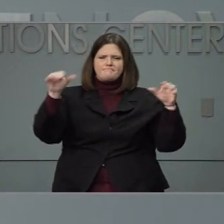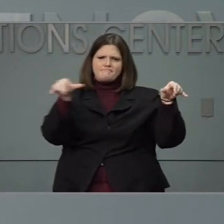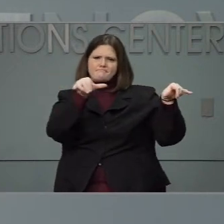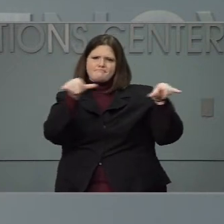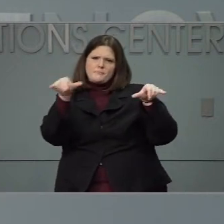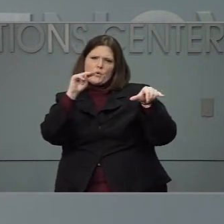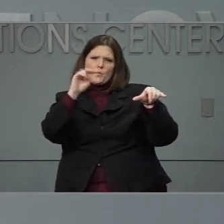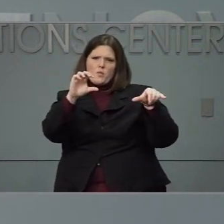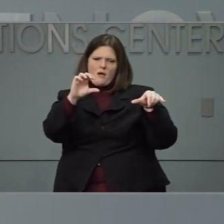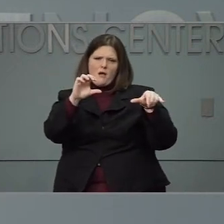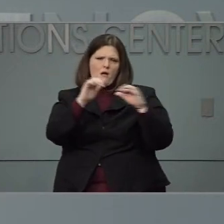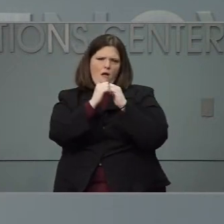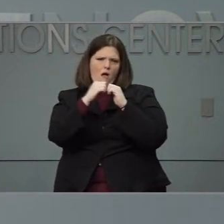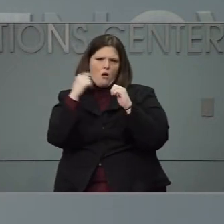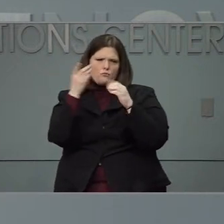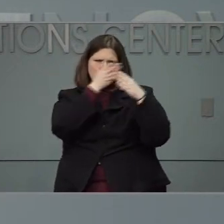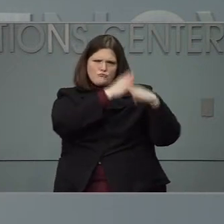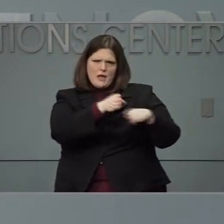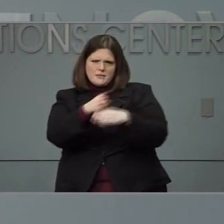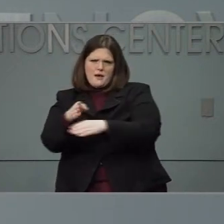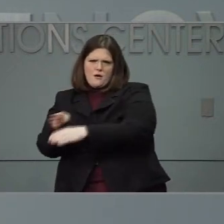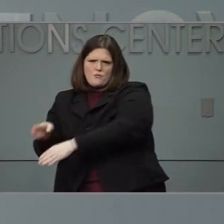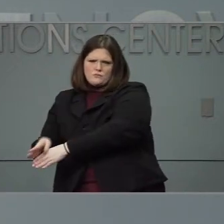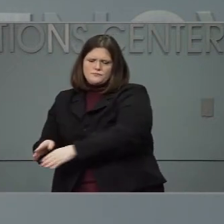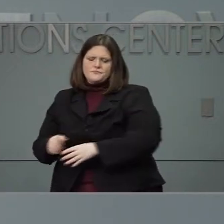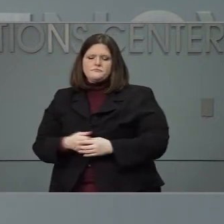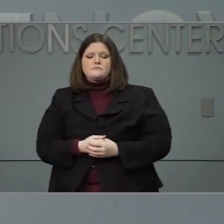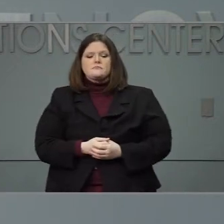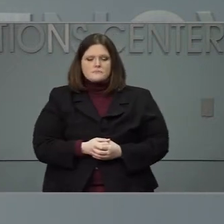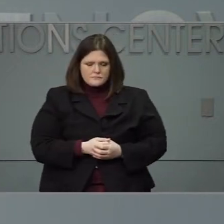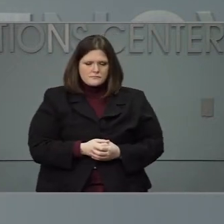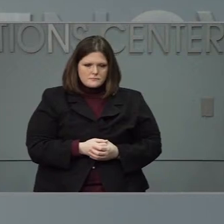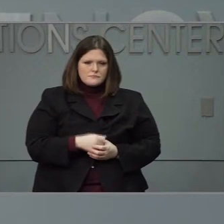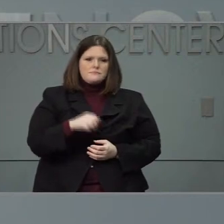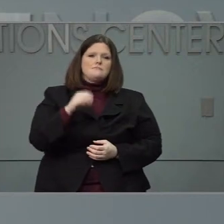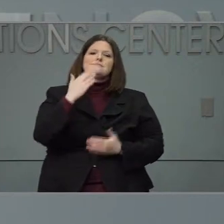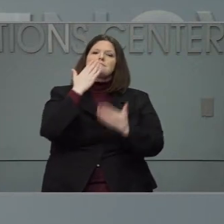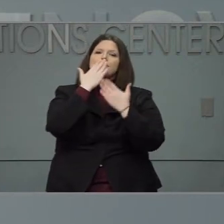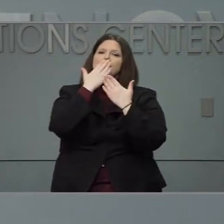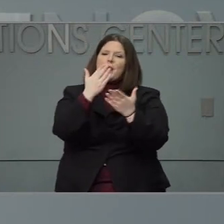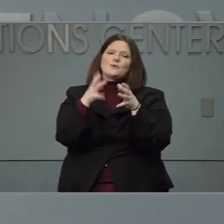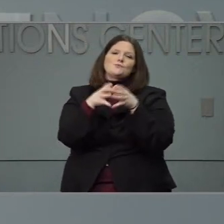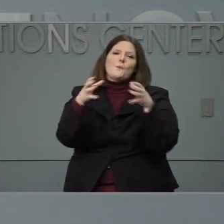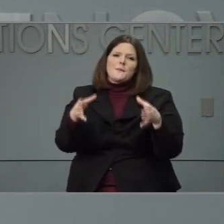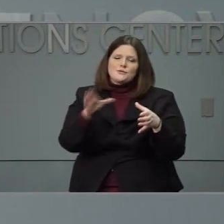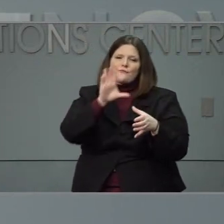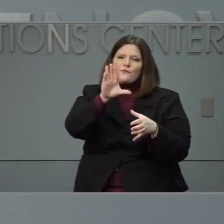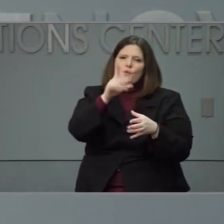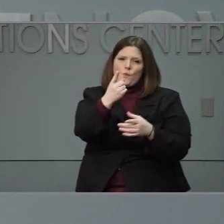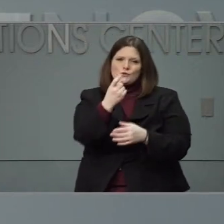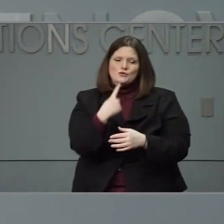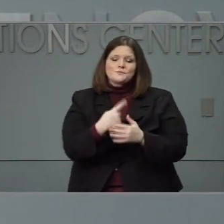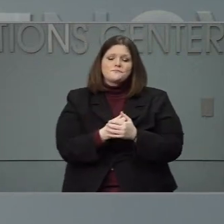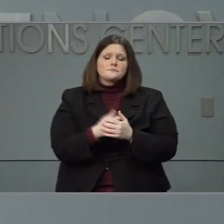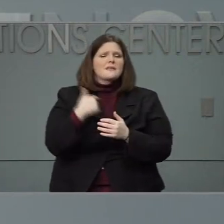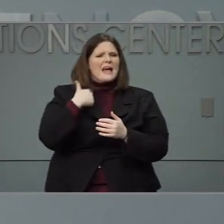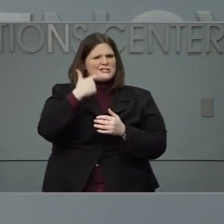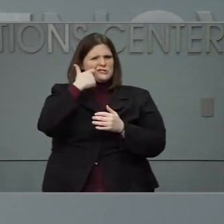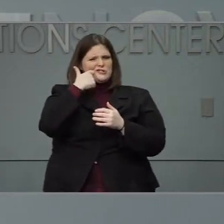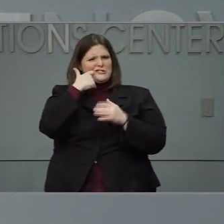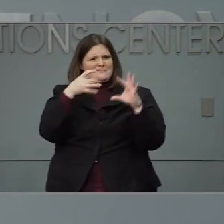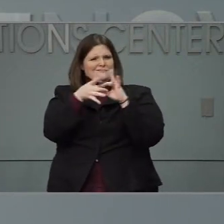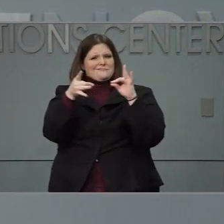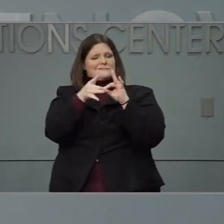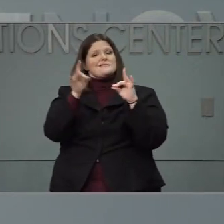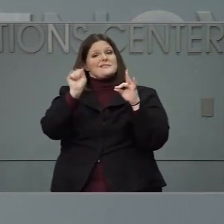demographics as a whole? Garrett. Garrett, thanks so much. And as I mentioned in my opening remarks, I think there is work to do here to make